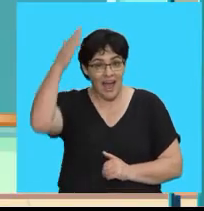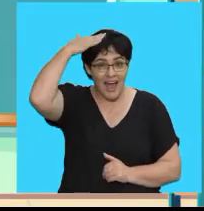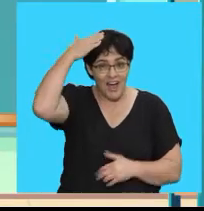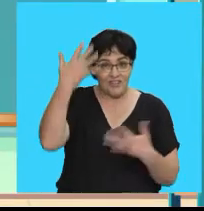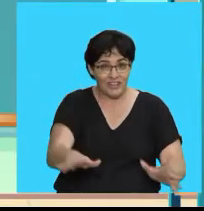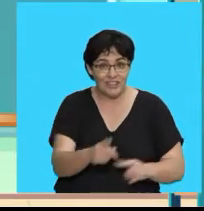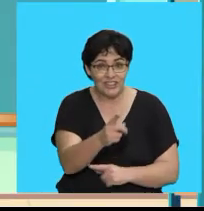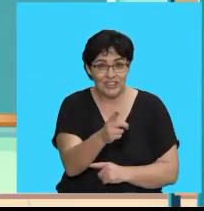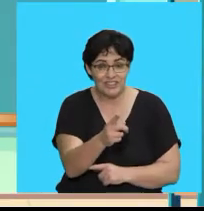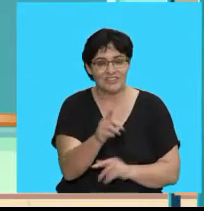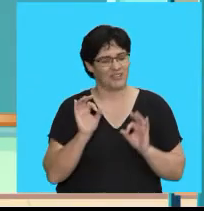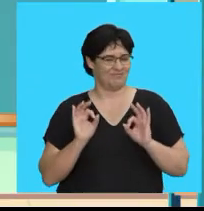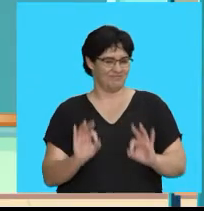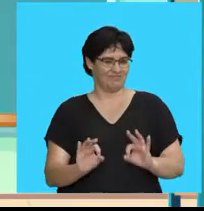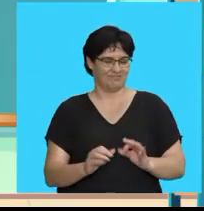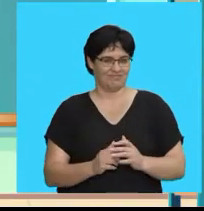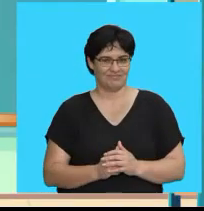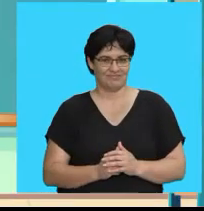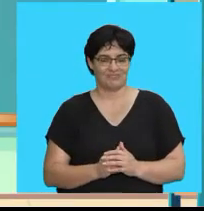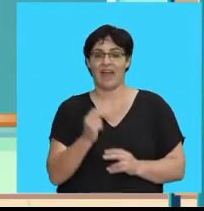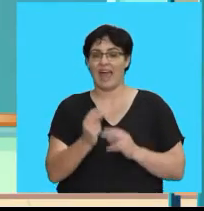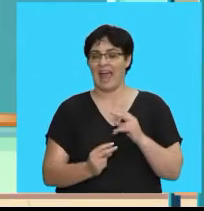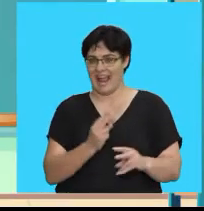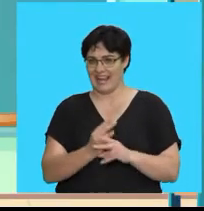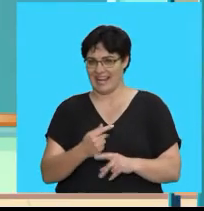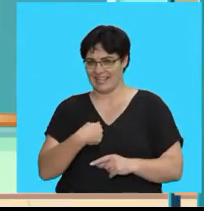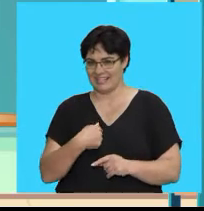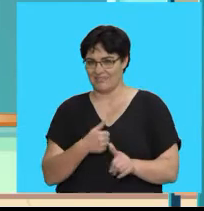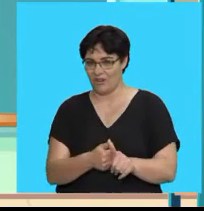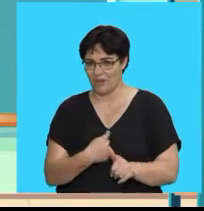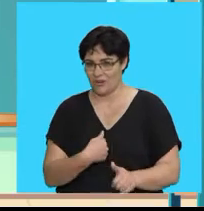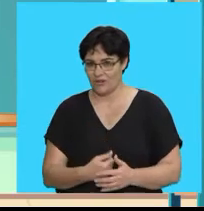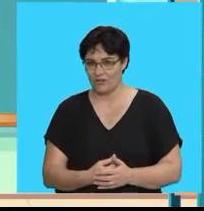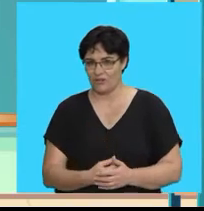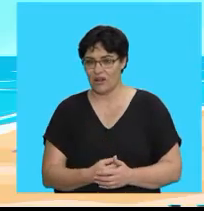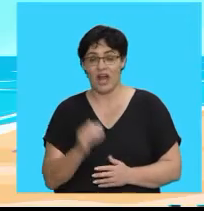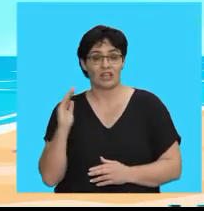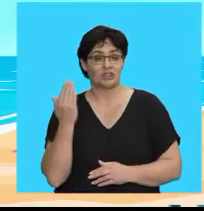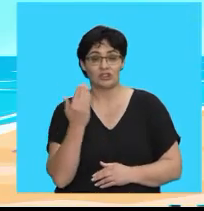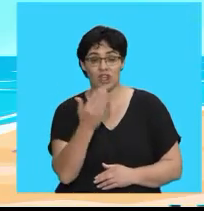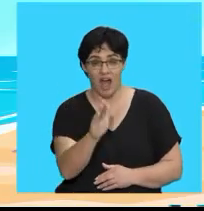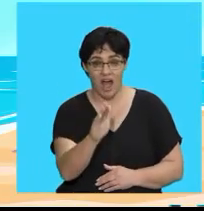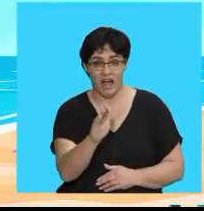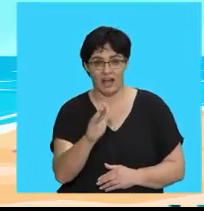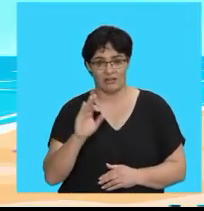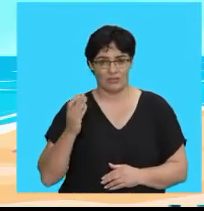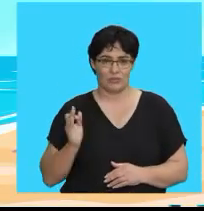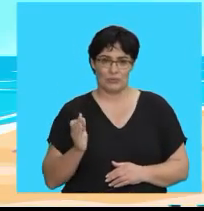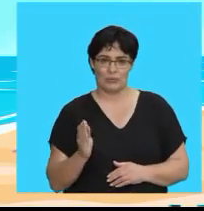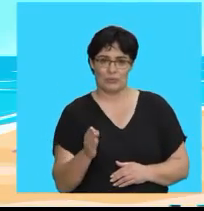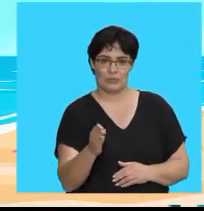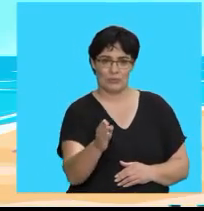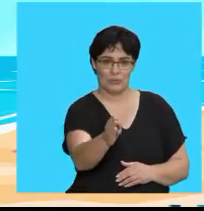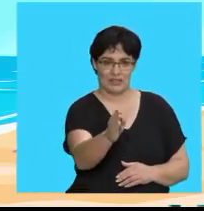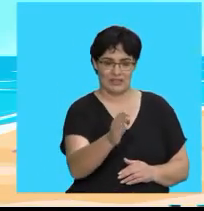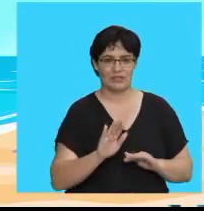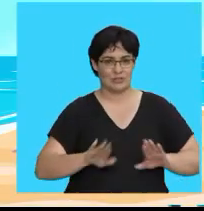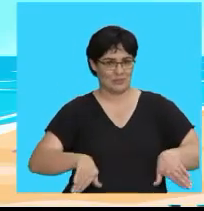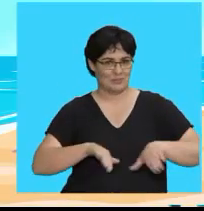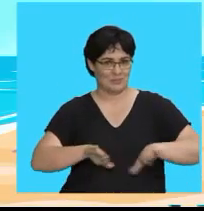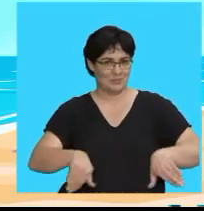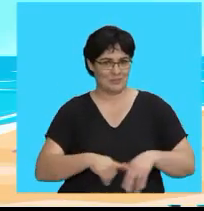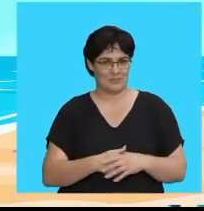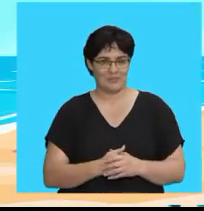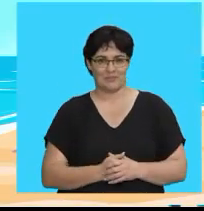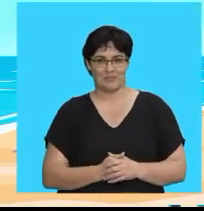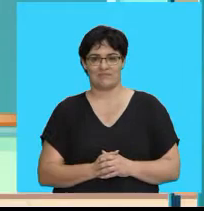did you touch your head? Good Repeat after me A shark swims A shark